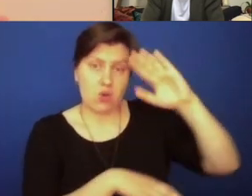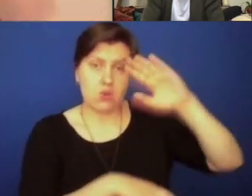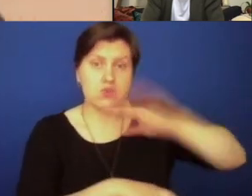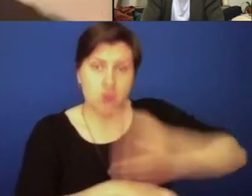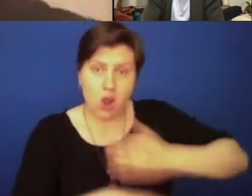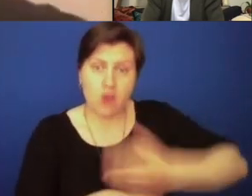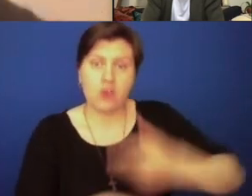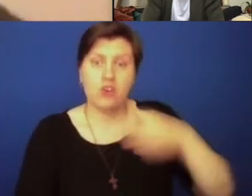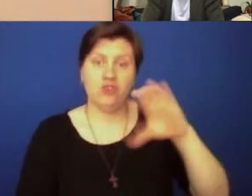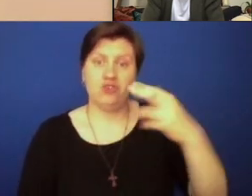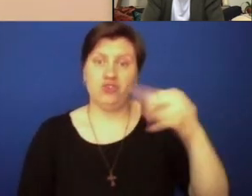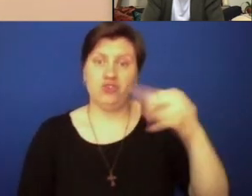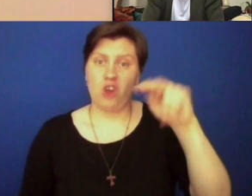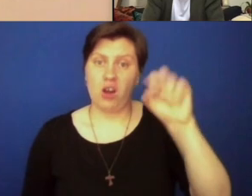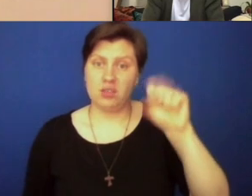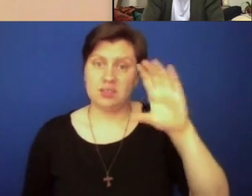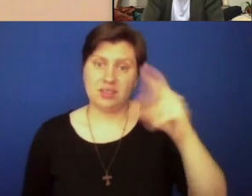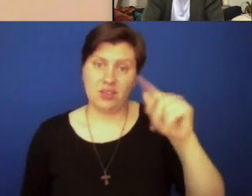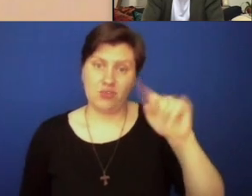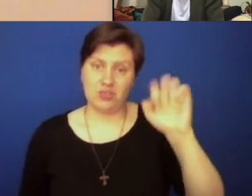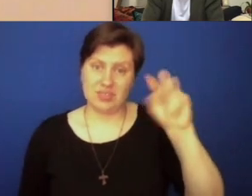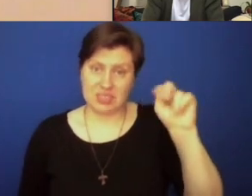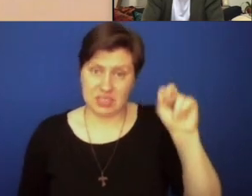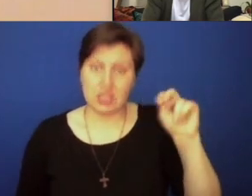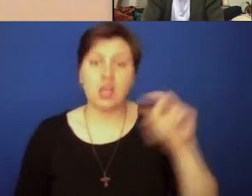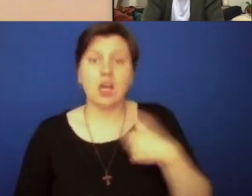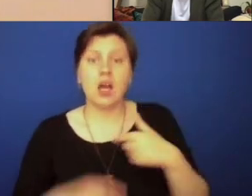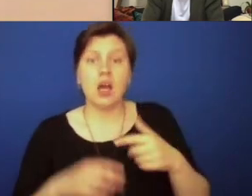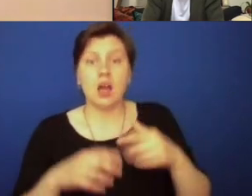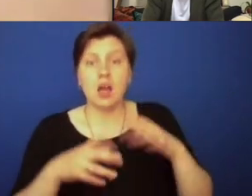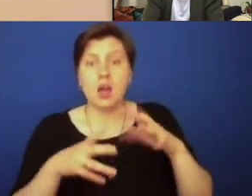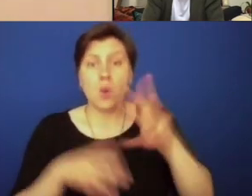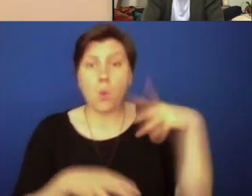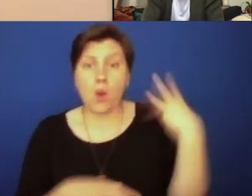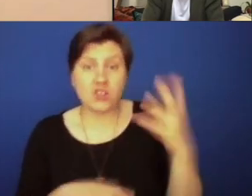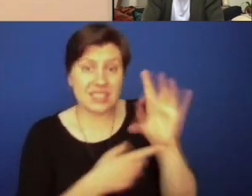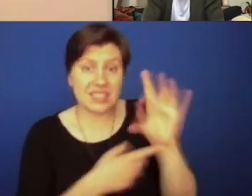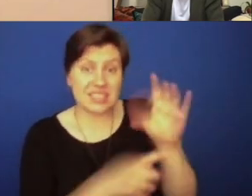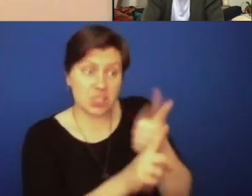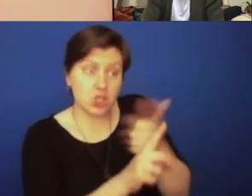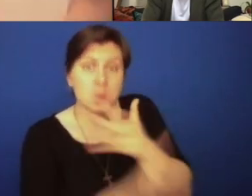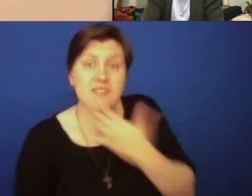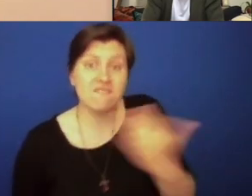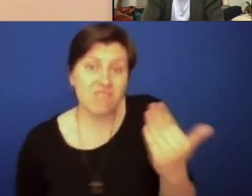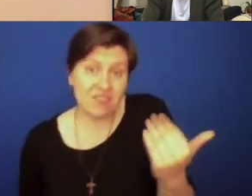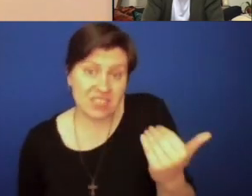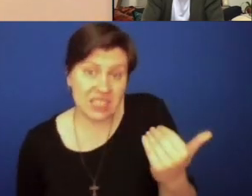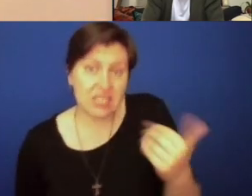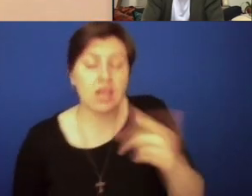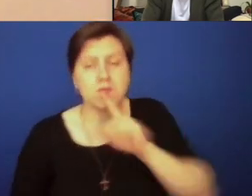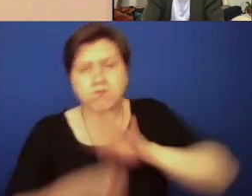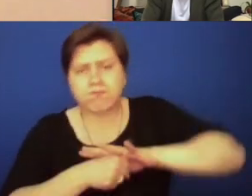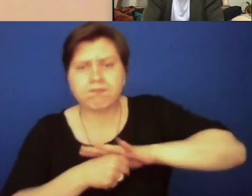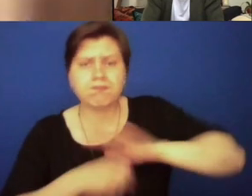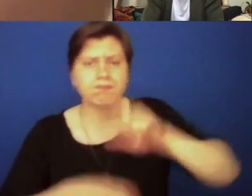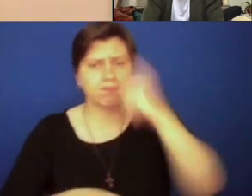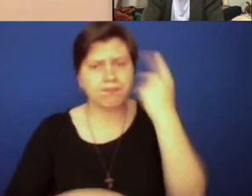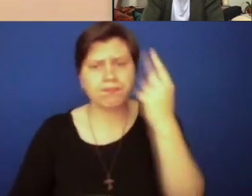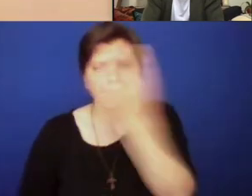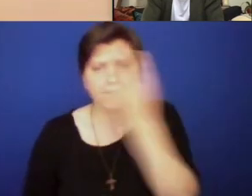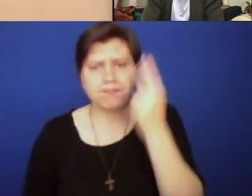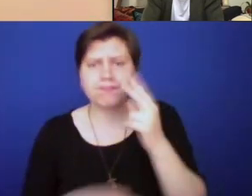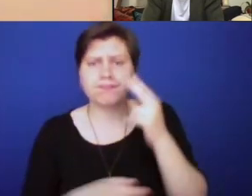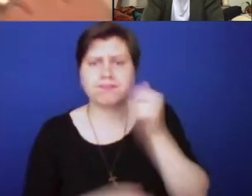And in the midst of the church's slaveholding elite in Washington, D.C., when she was 15 years old, a devout Black Catholic girl,